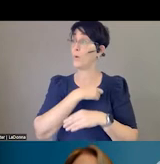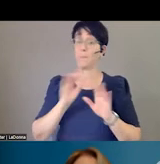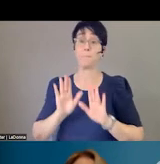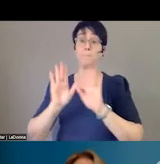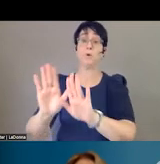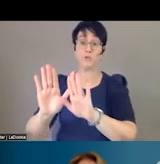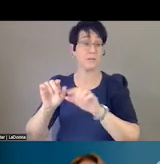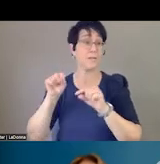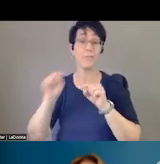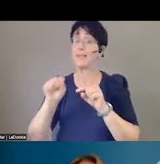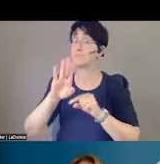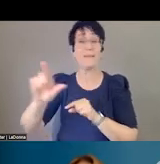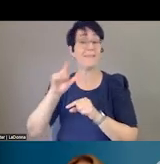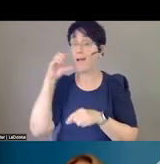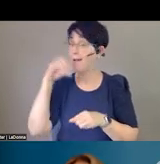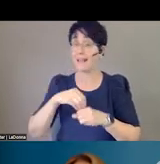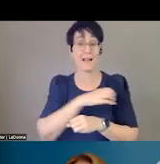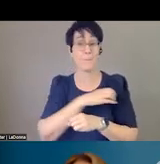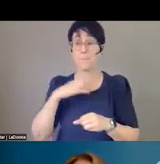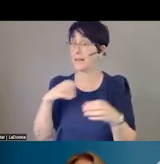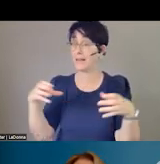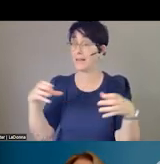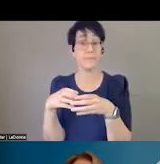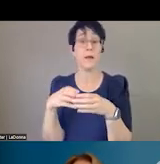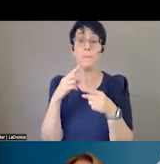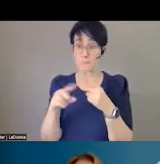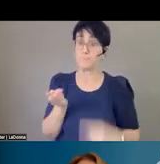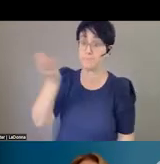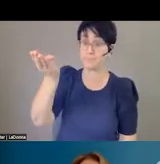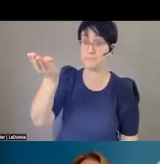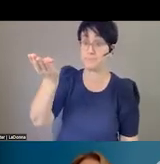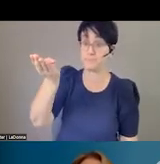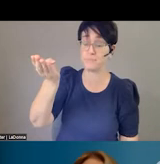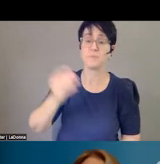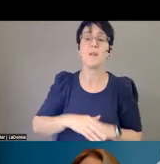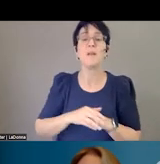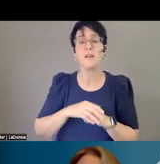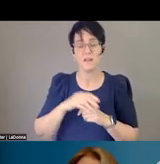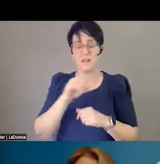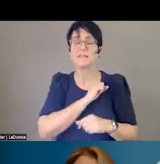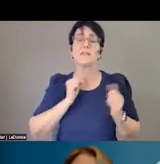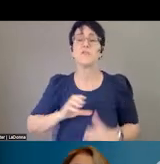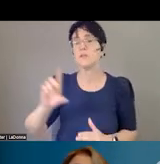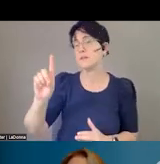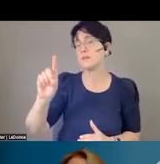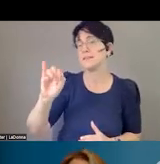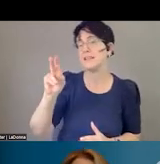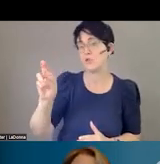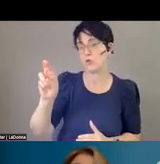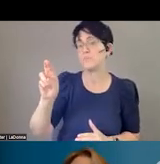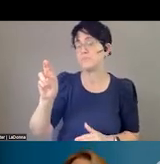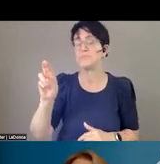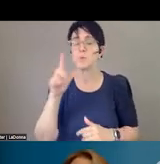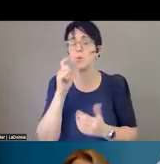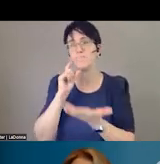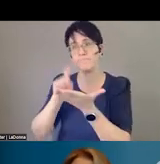committee. So there was a lot of momentum. Senator Dinkra and I met every week with telecom. And I want to have to